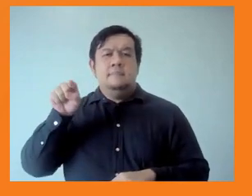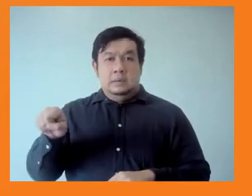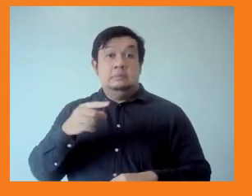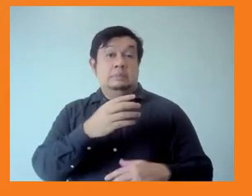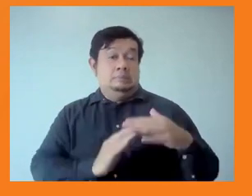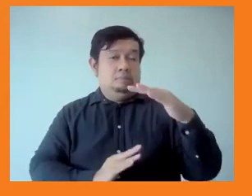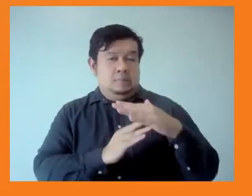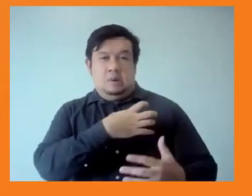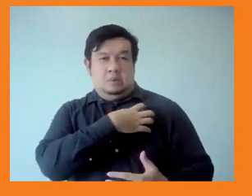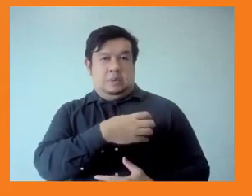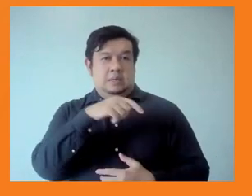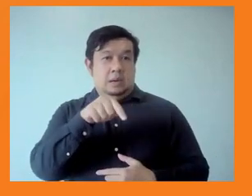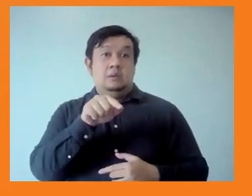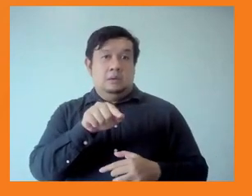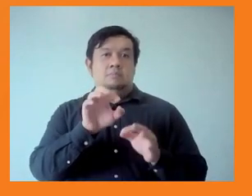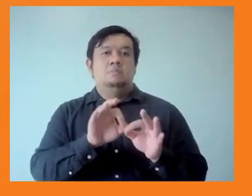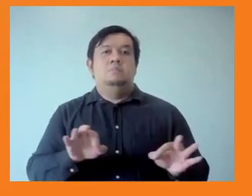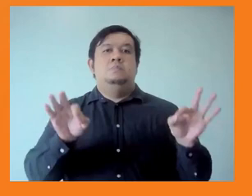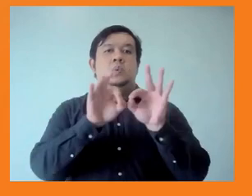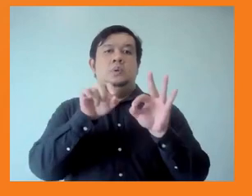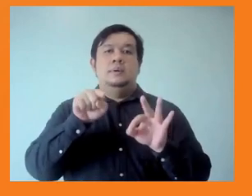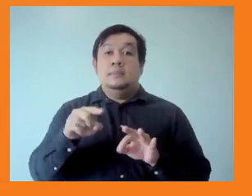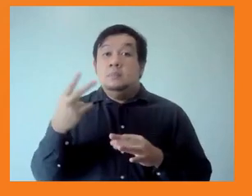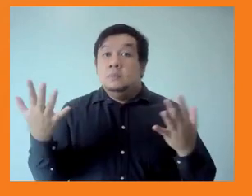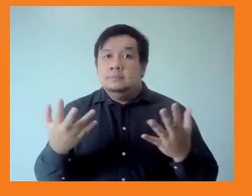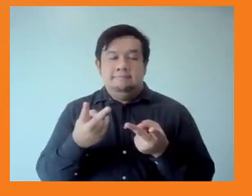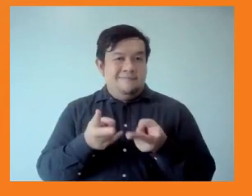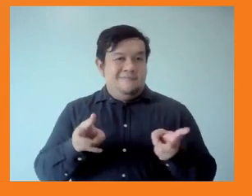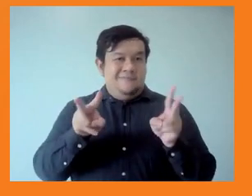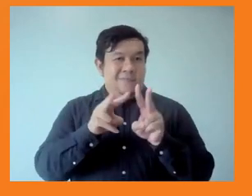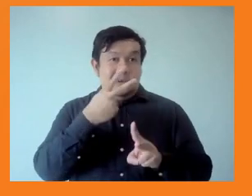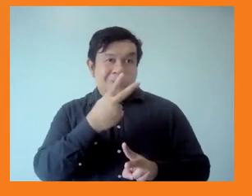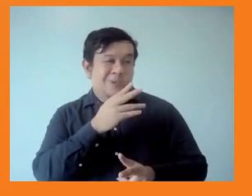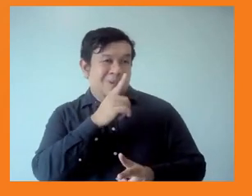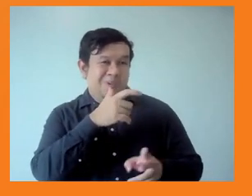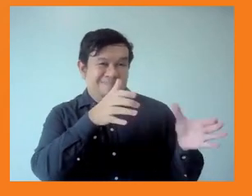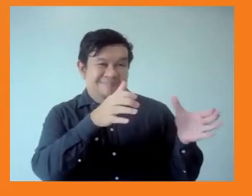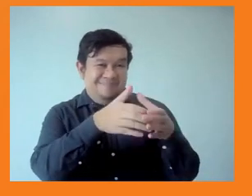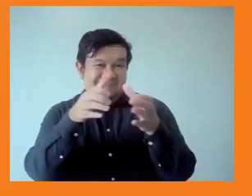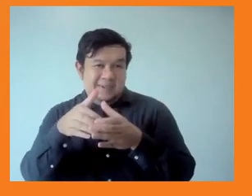things like indigenous knowledge or culture, for instance. Next slide, please.